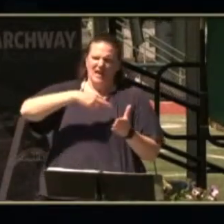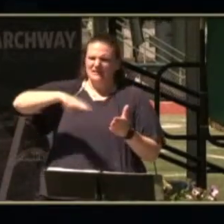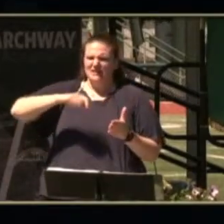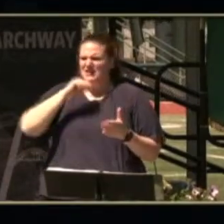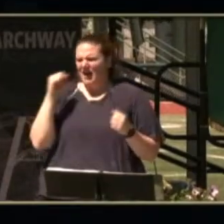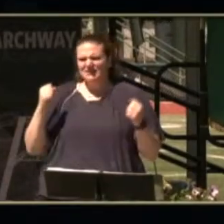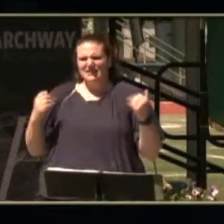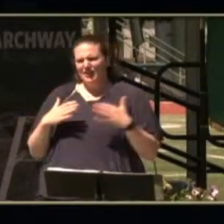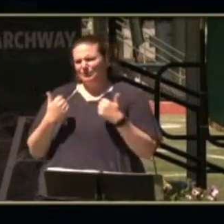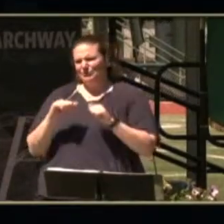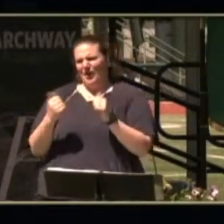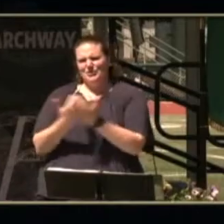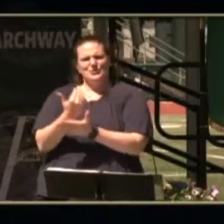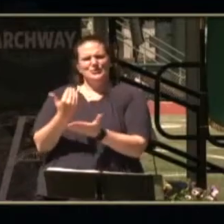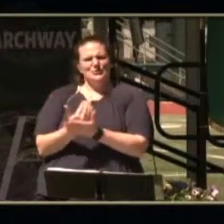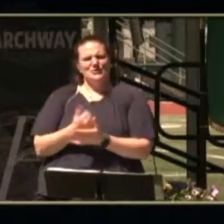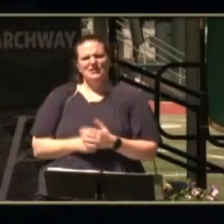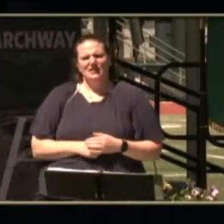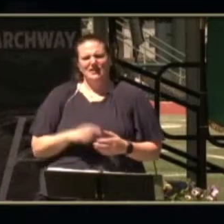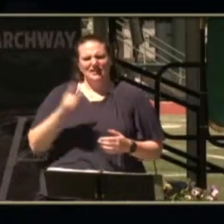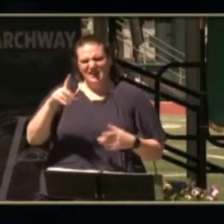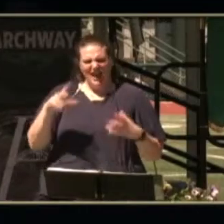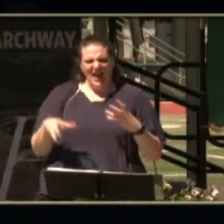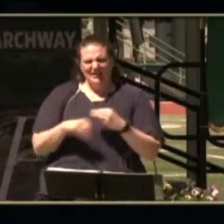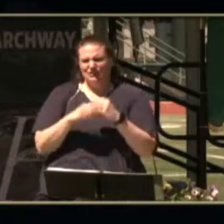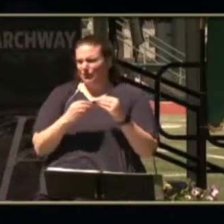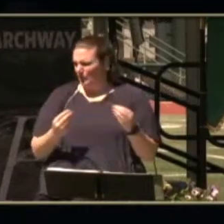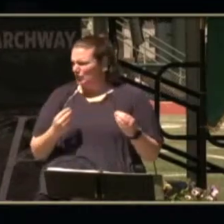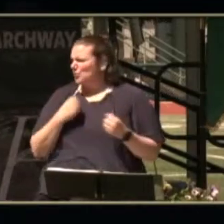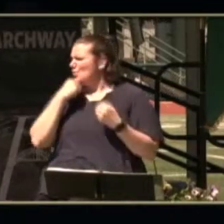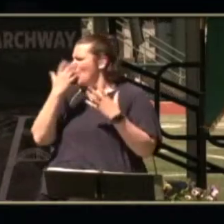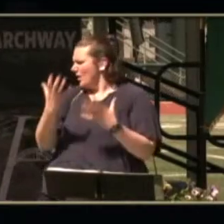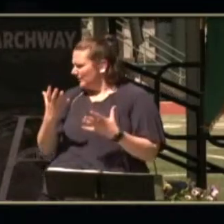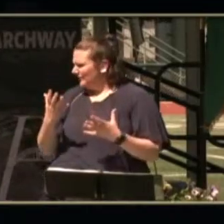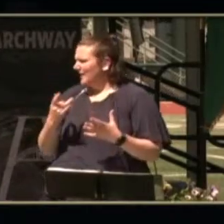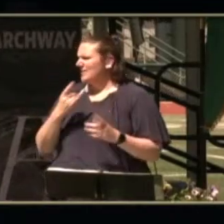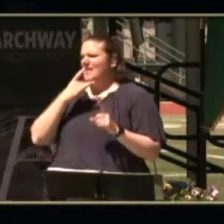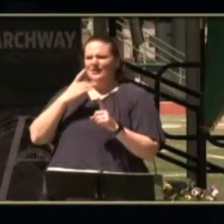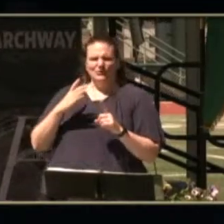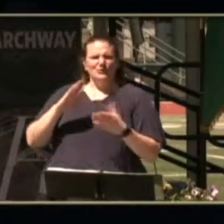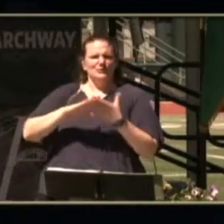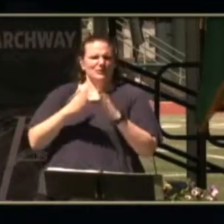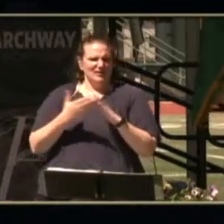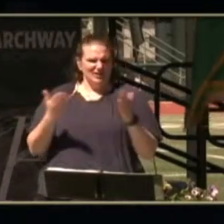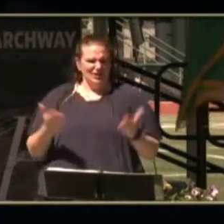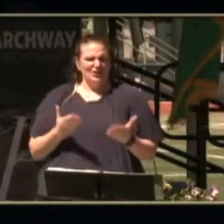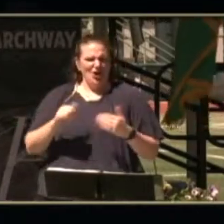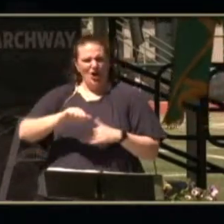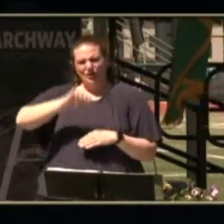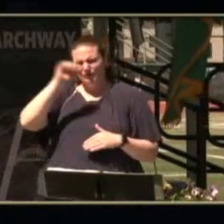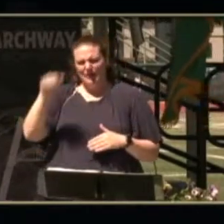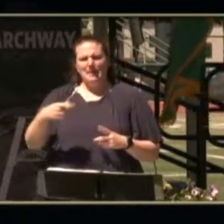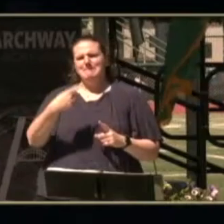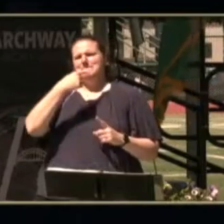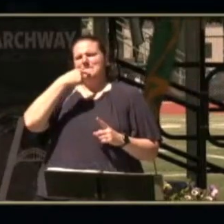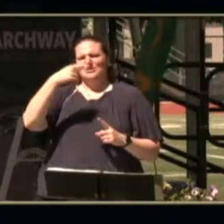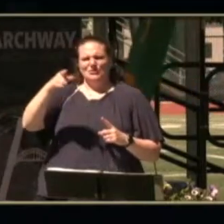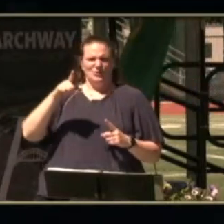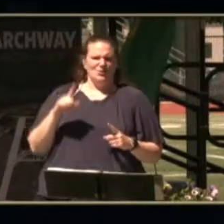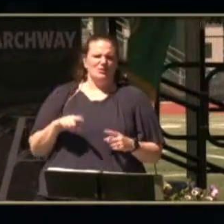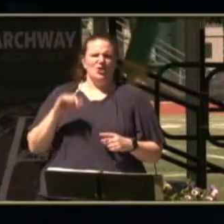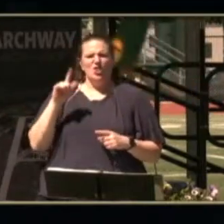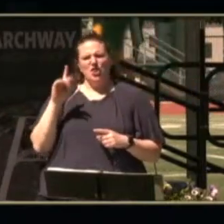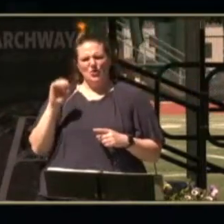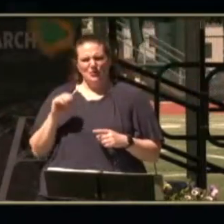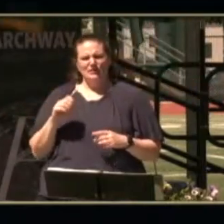not afraid to try new things he has added so much warmth and light to the community here at archway we will miss you luke i have no doubt that